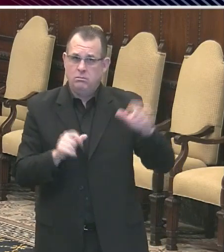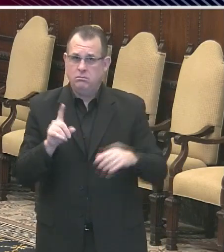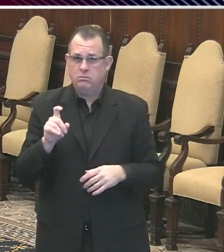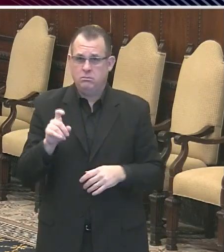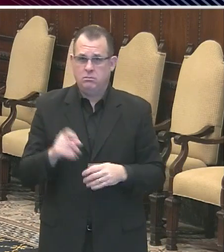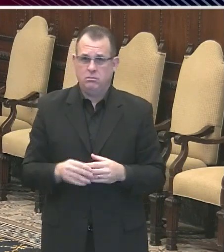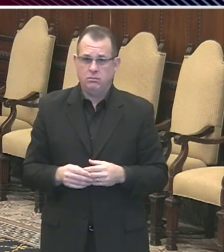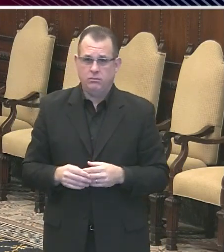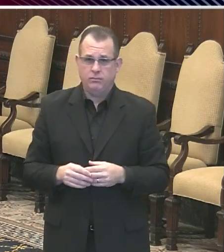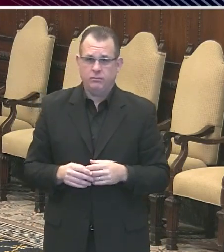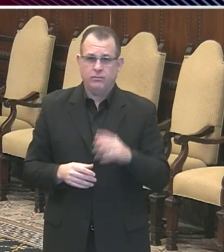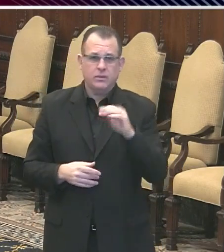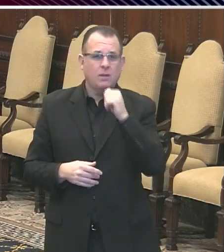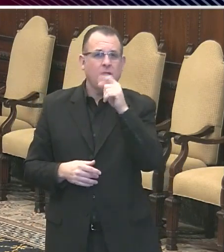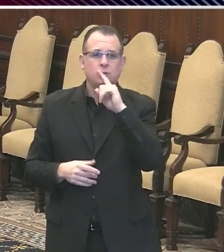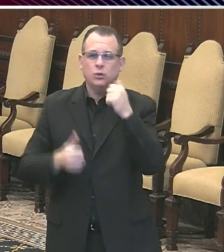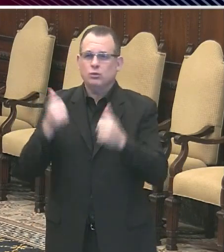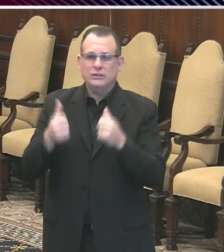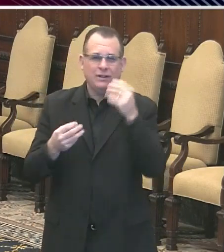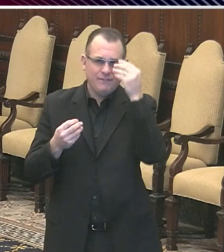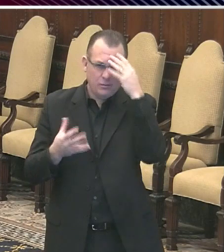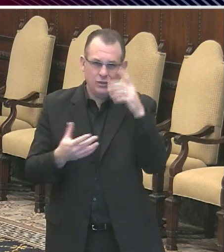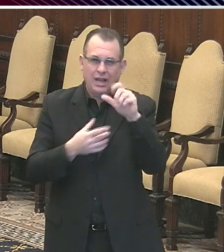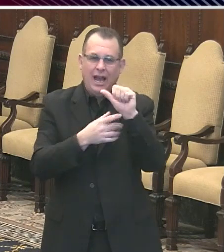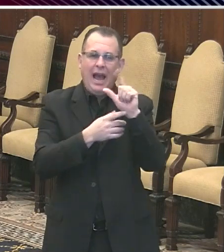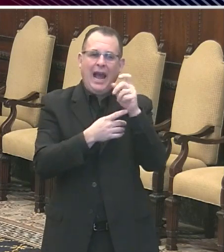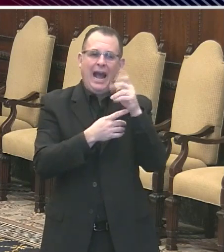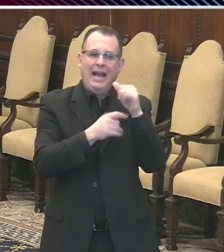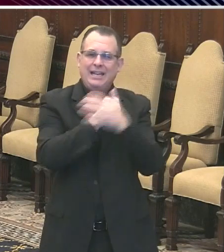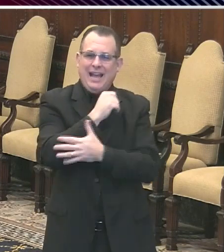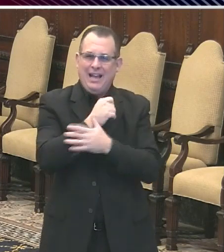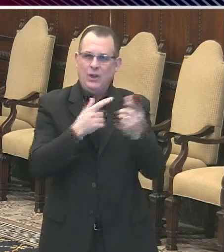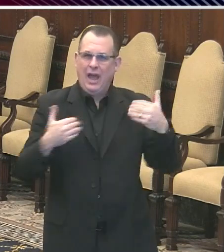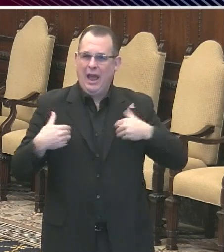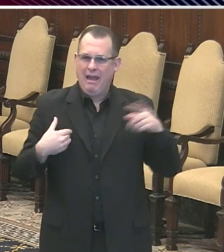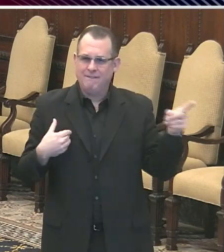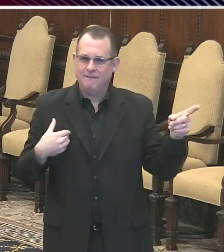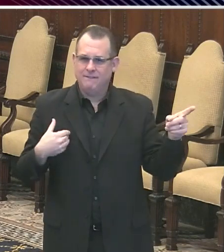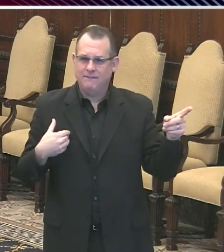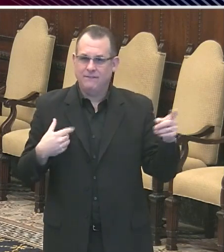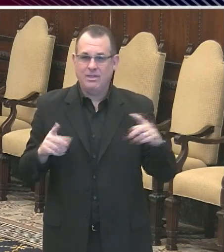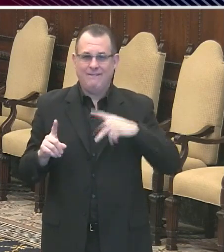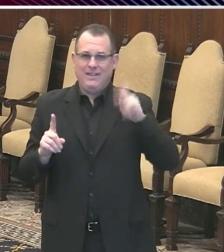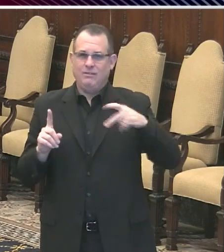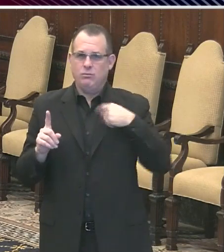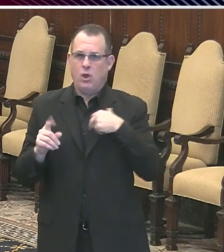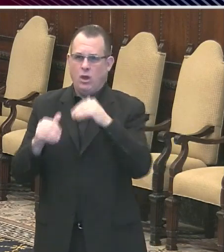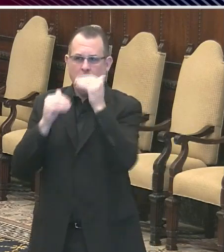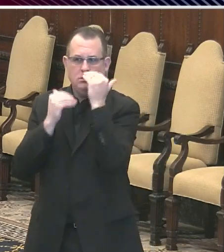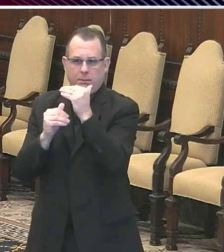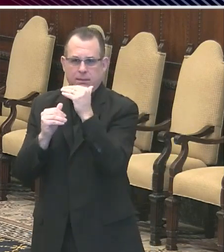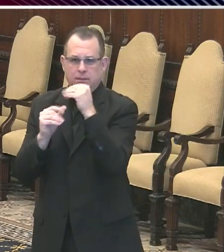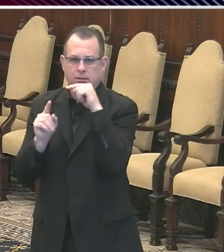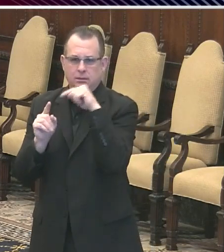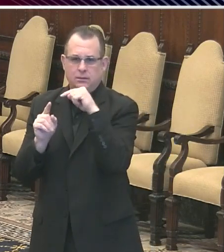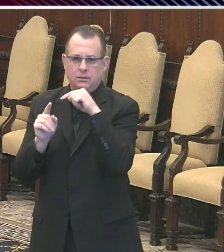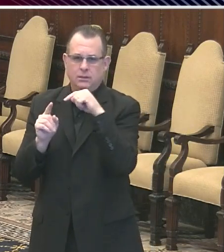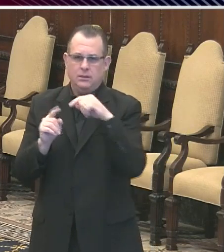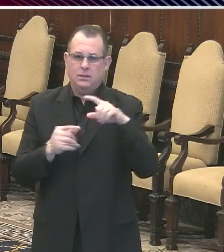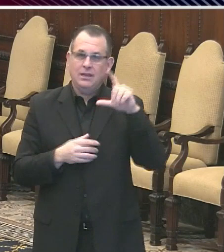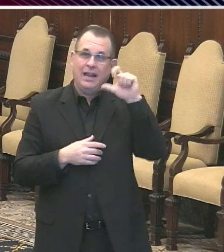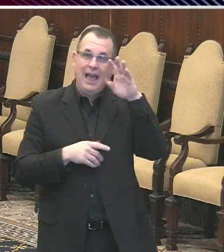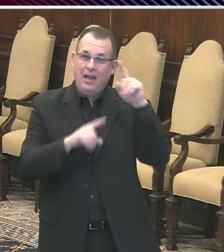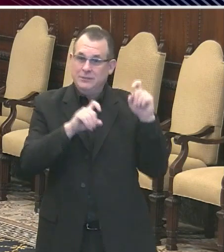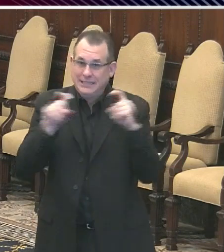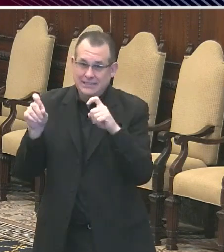I'm not sure what information they have on their website. No, we are limited by what information is on the laboratory test request